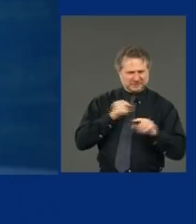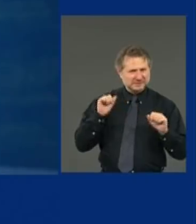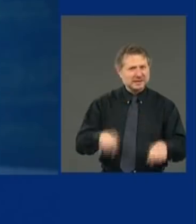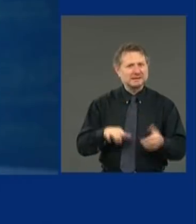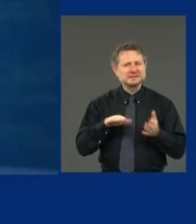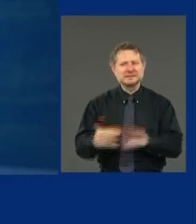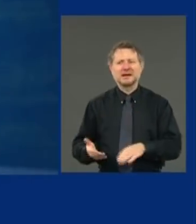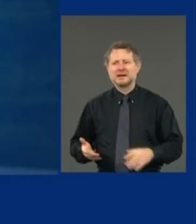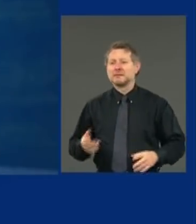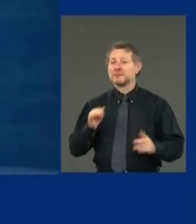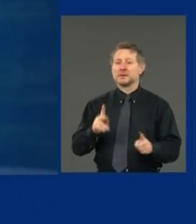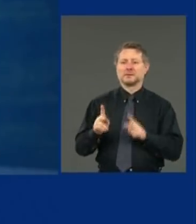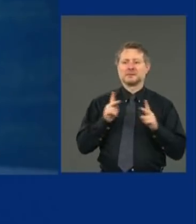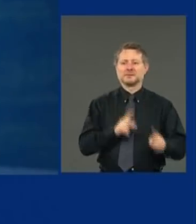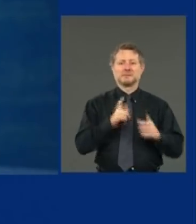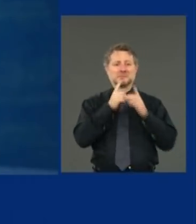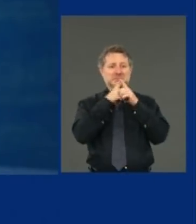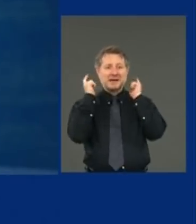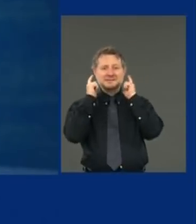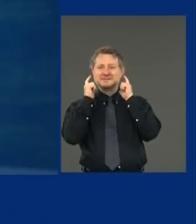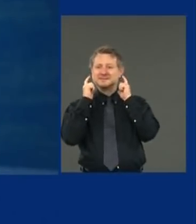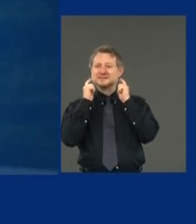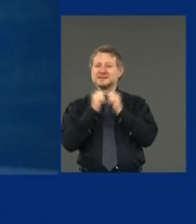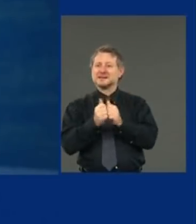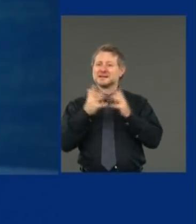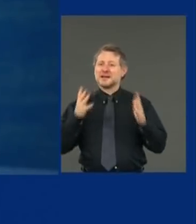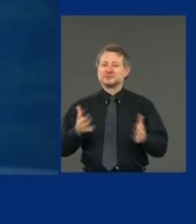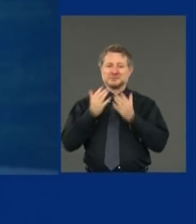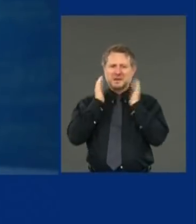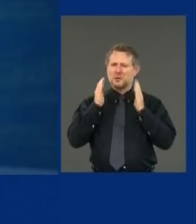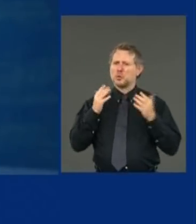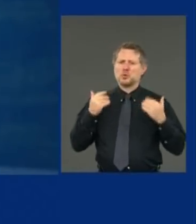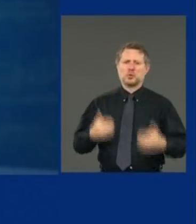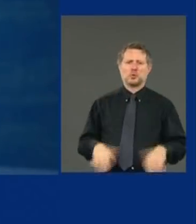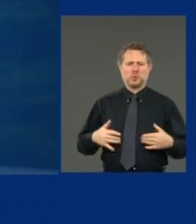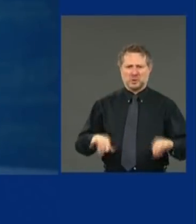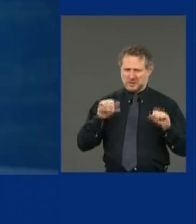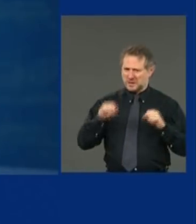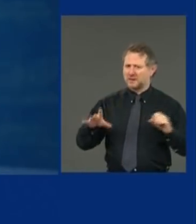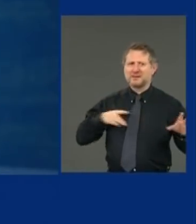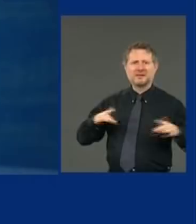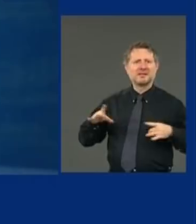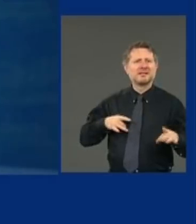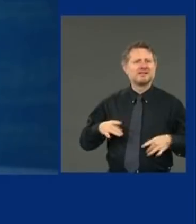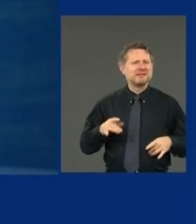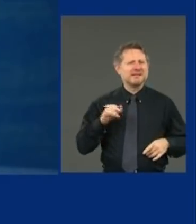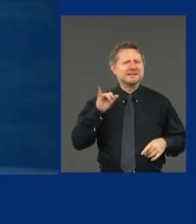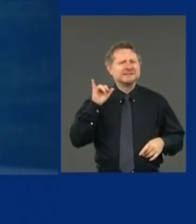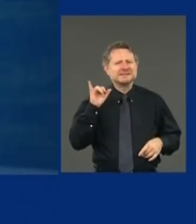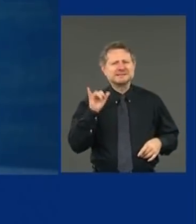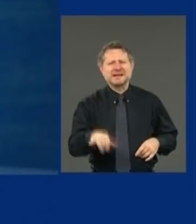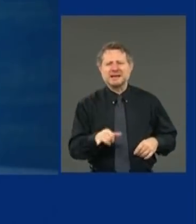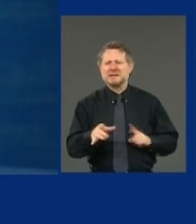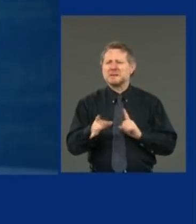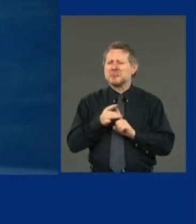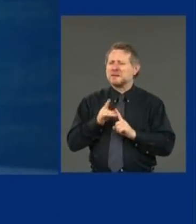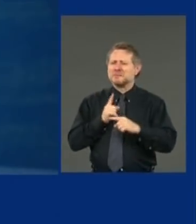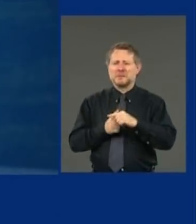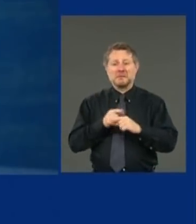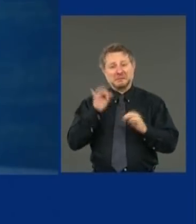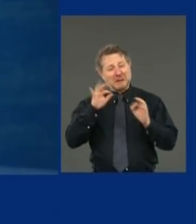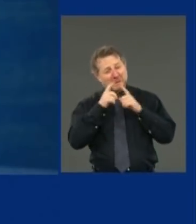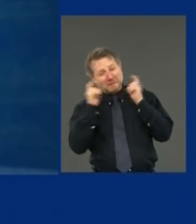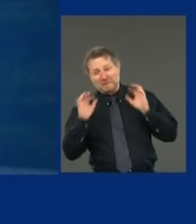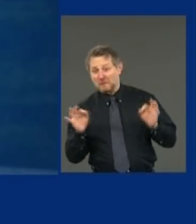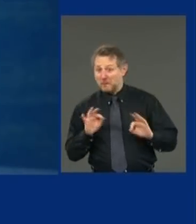can make the difference between the life and death. I know it's a small thing. It's de minimis. It doesn't look like much. But if it's now